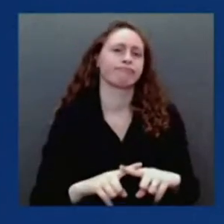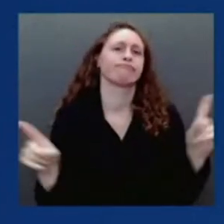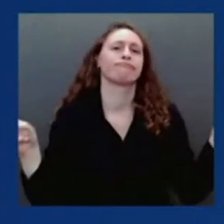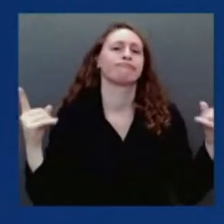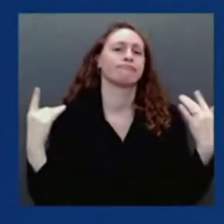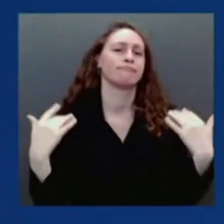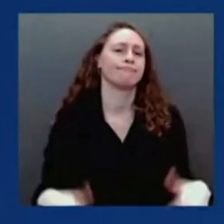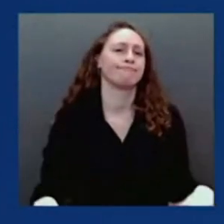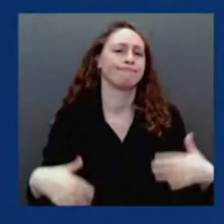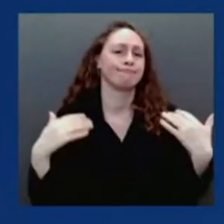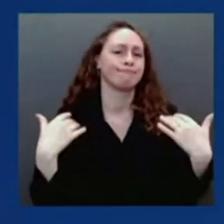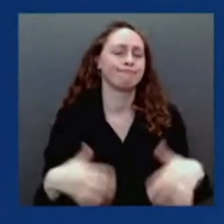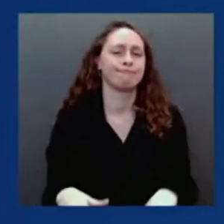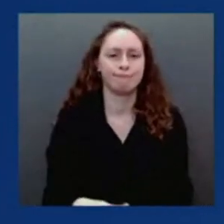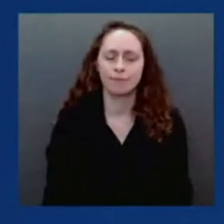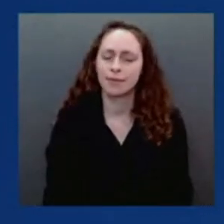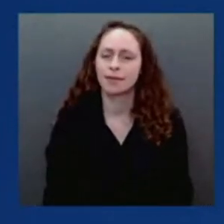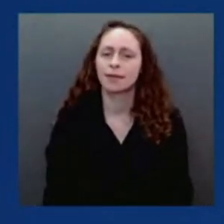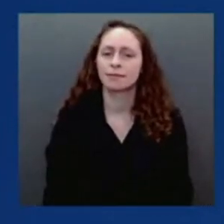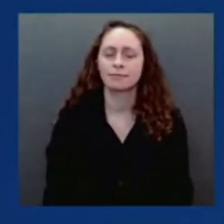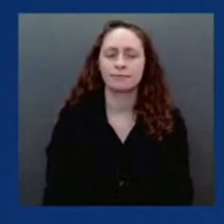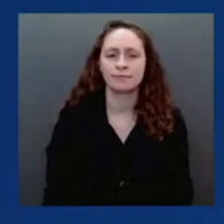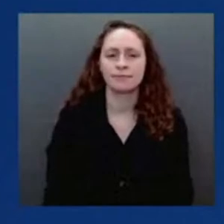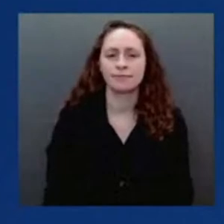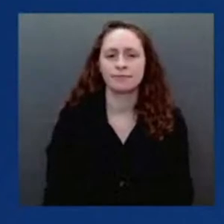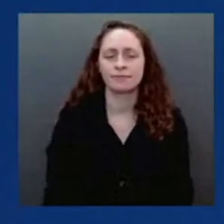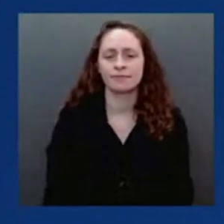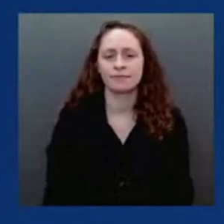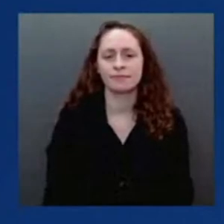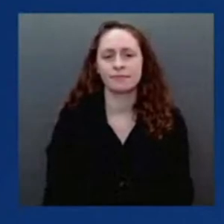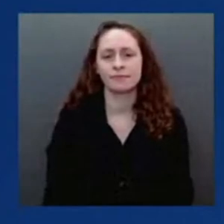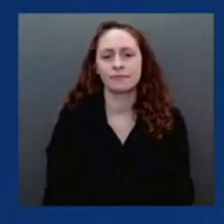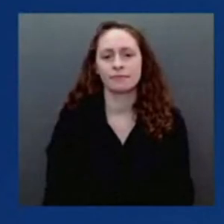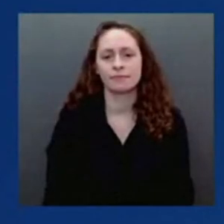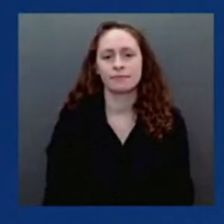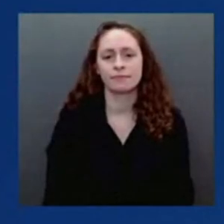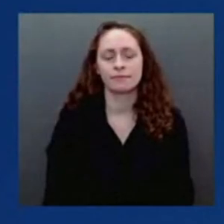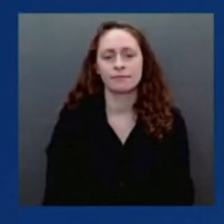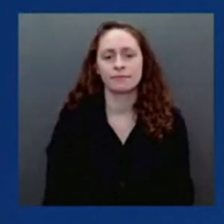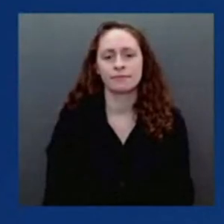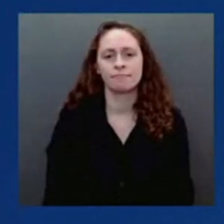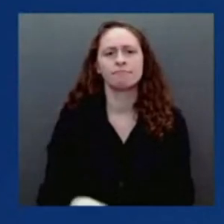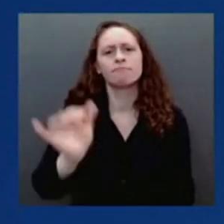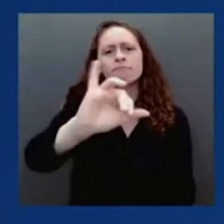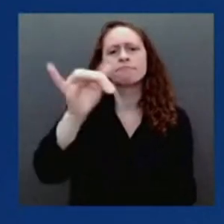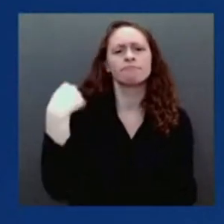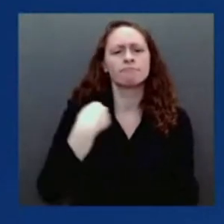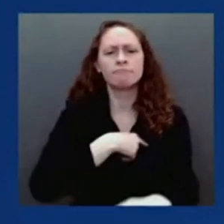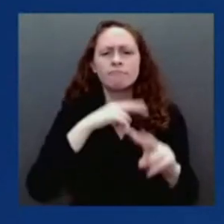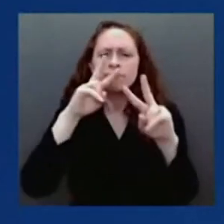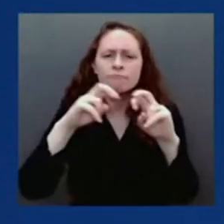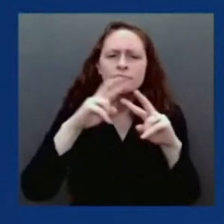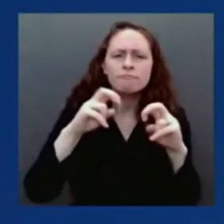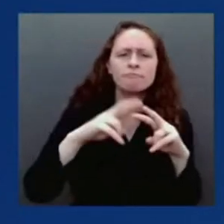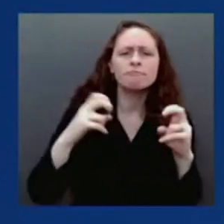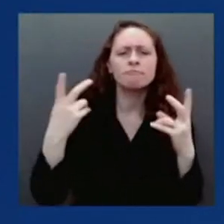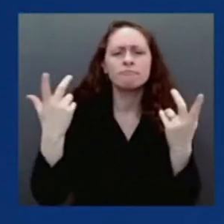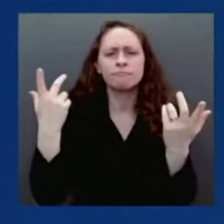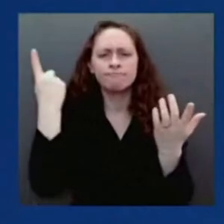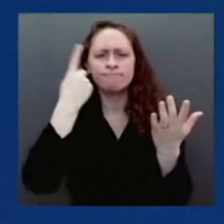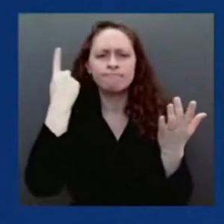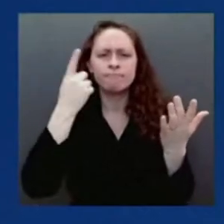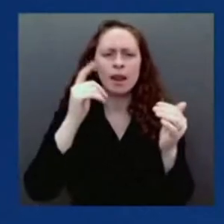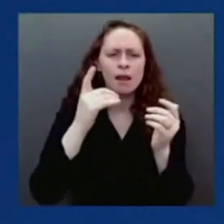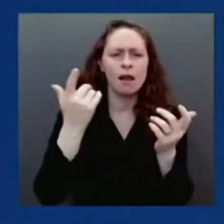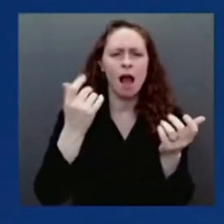such as hospital length of stay, ICU admissions, and deaths, these indicators are lower with Omicron than